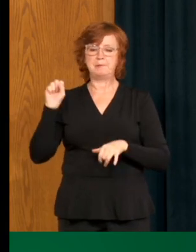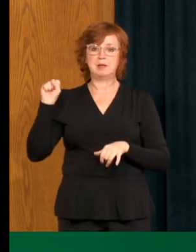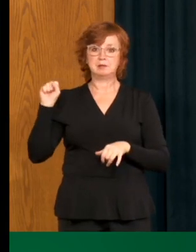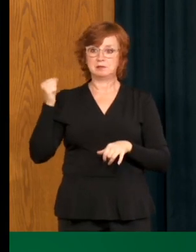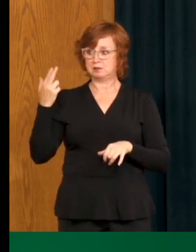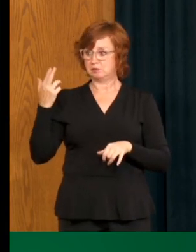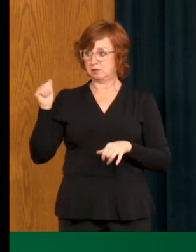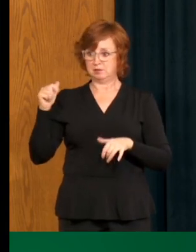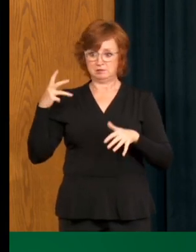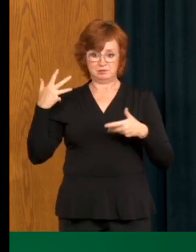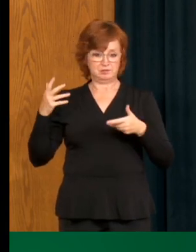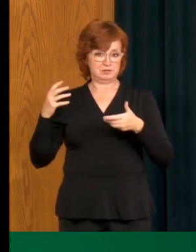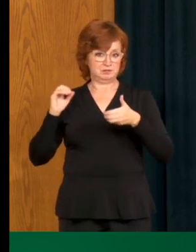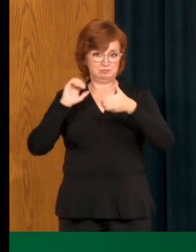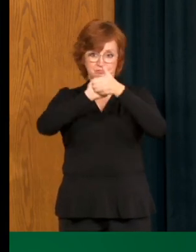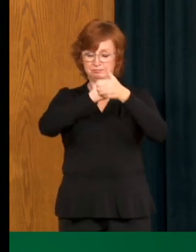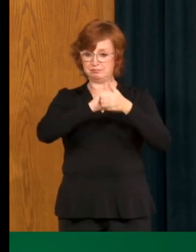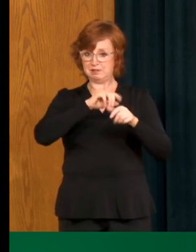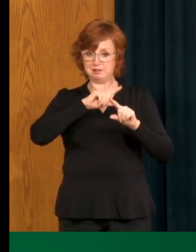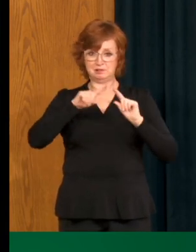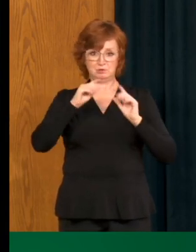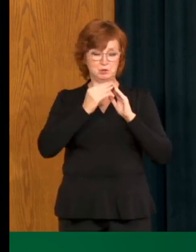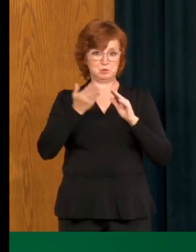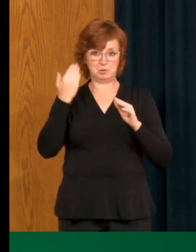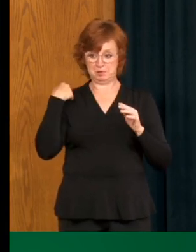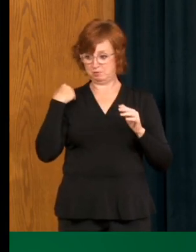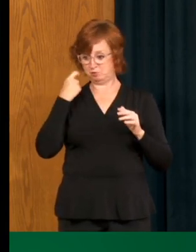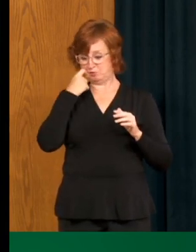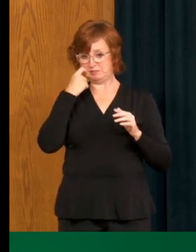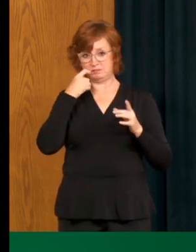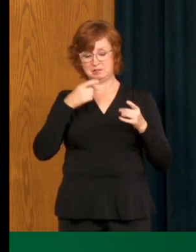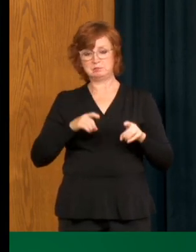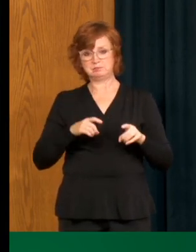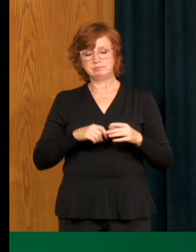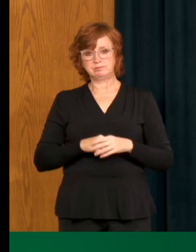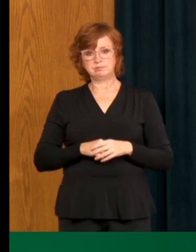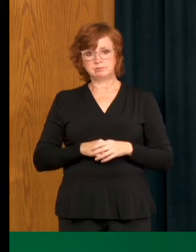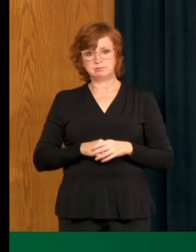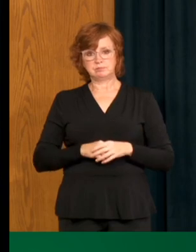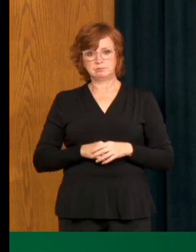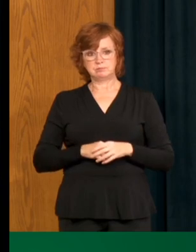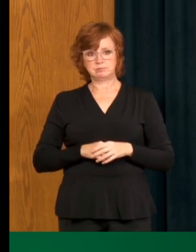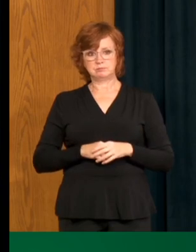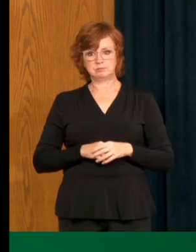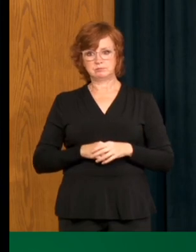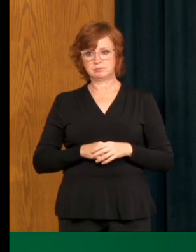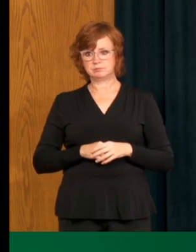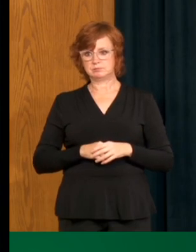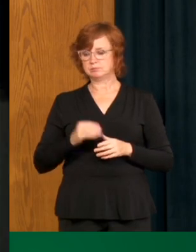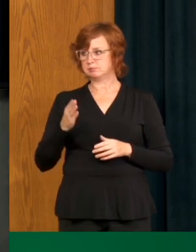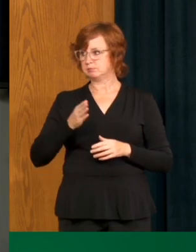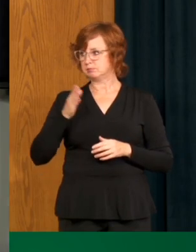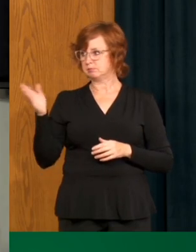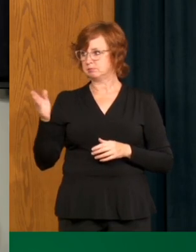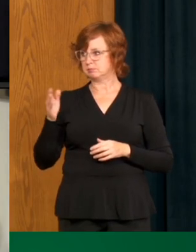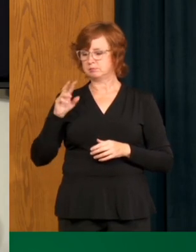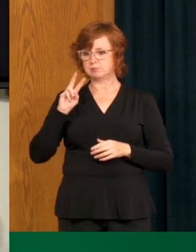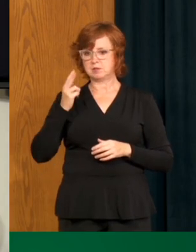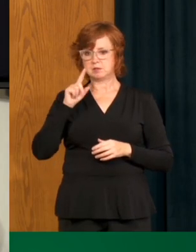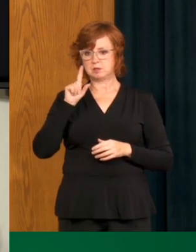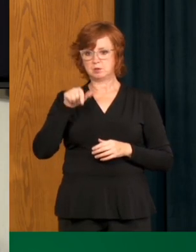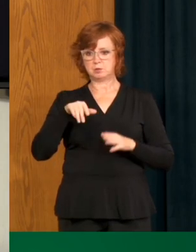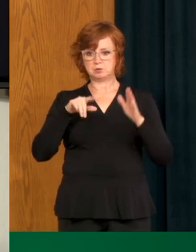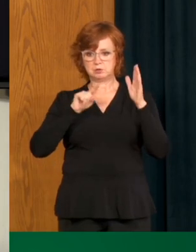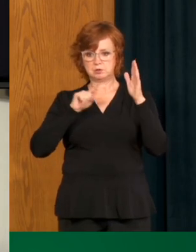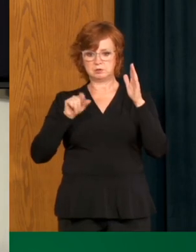out and supported any other community that has had an outbreak here in Saskatchewan. Mayor you have a follow-up, Zach?